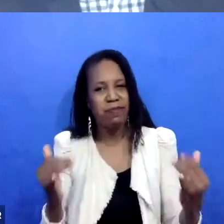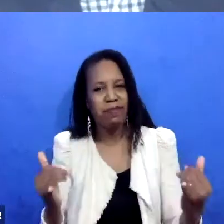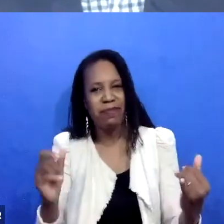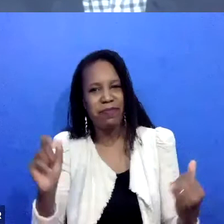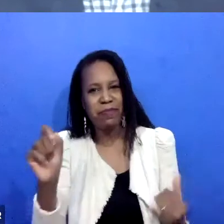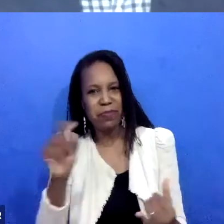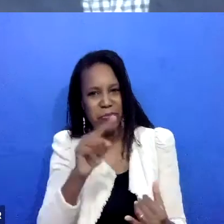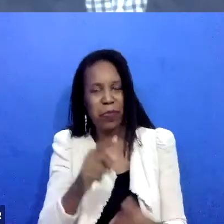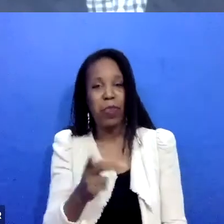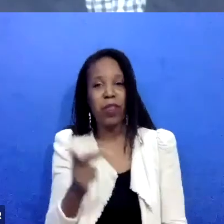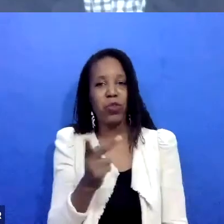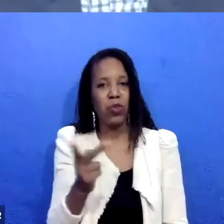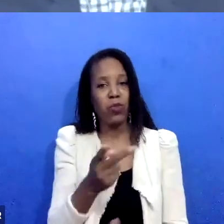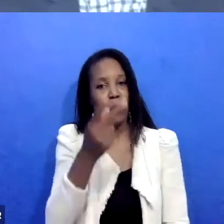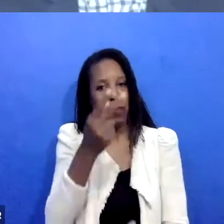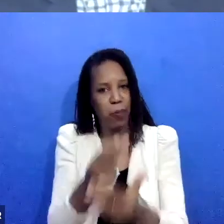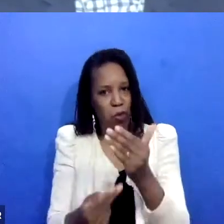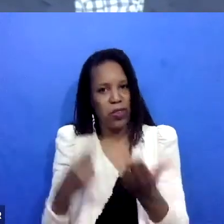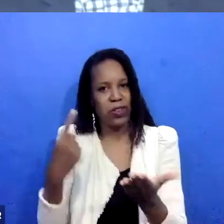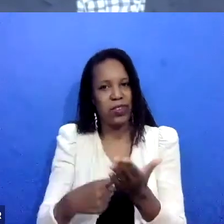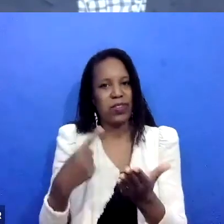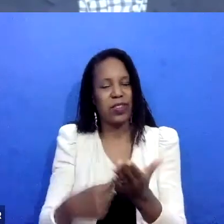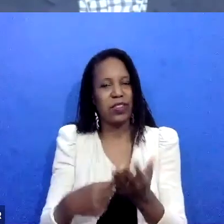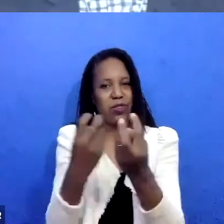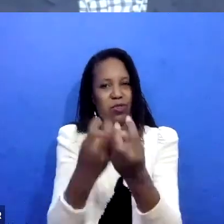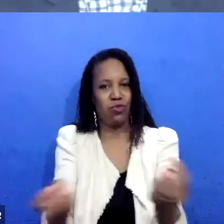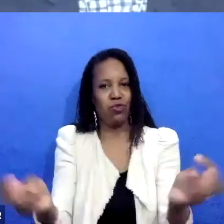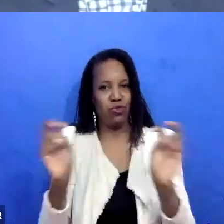include, right, in these circles. And, um,